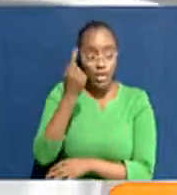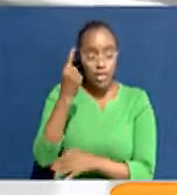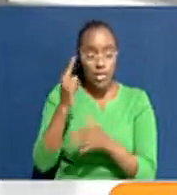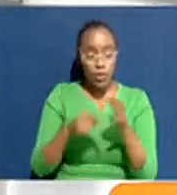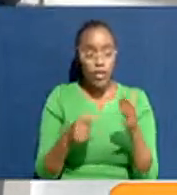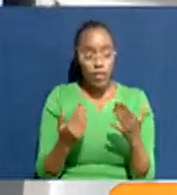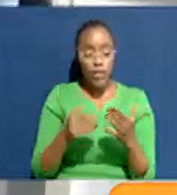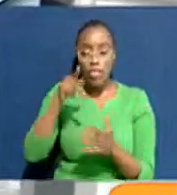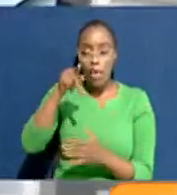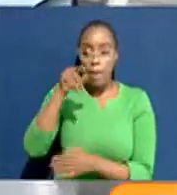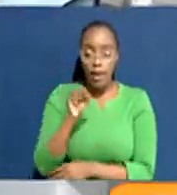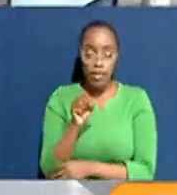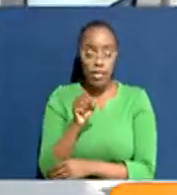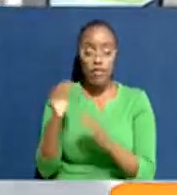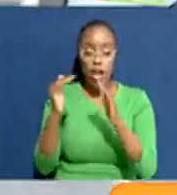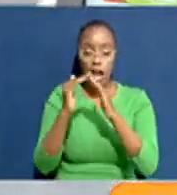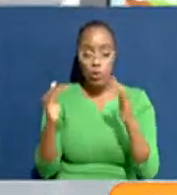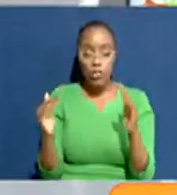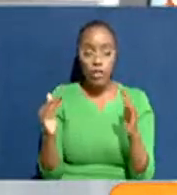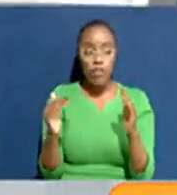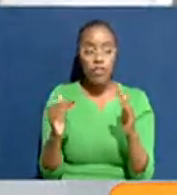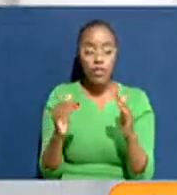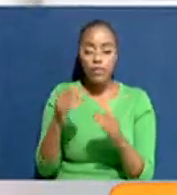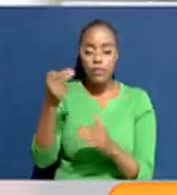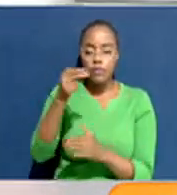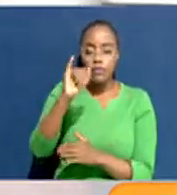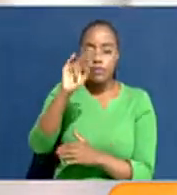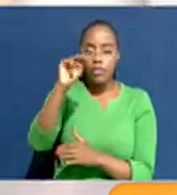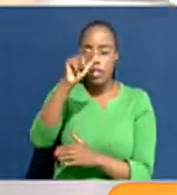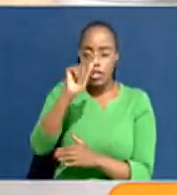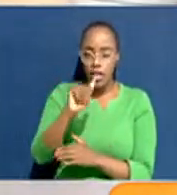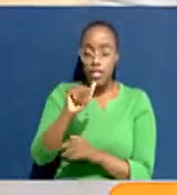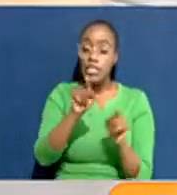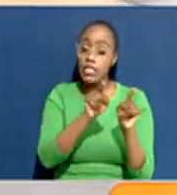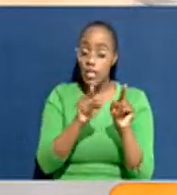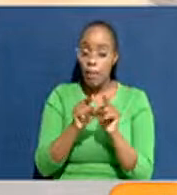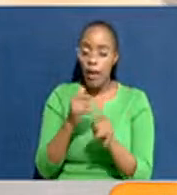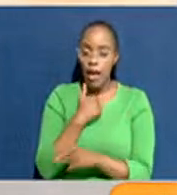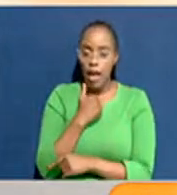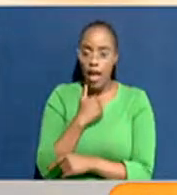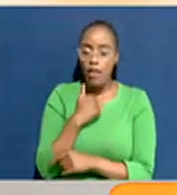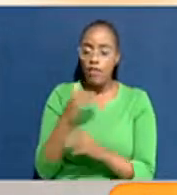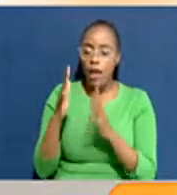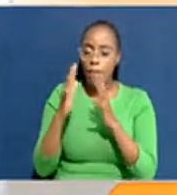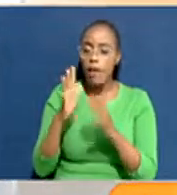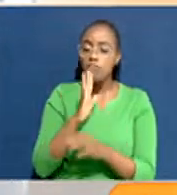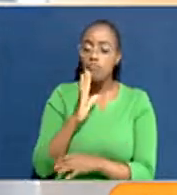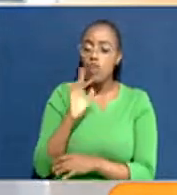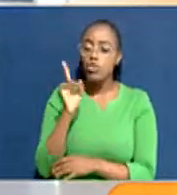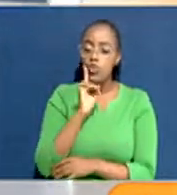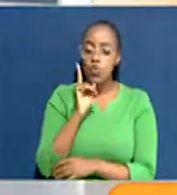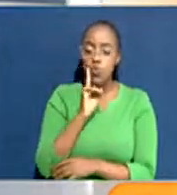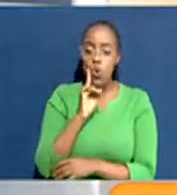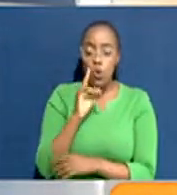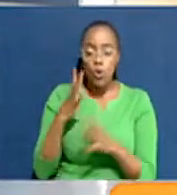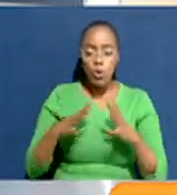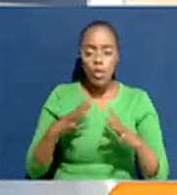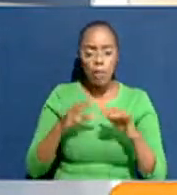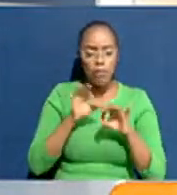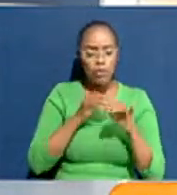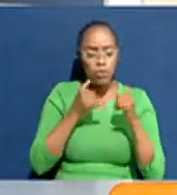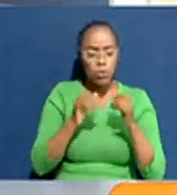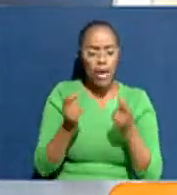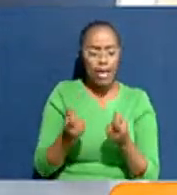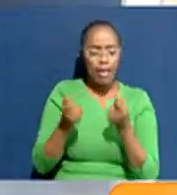the PS for housing. That's Charles Hinga is actually having a big address tomorrow to the nation to help us